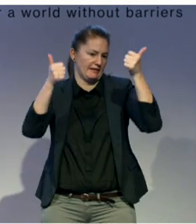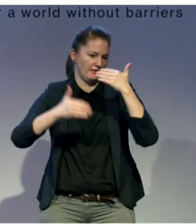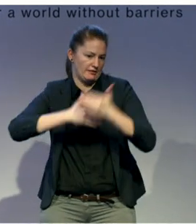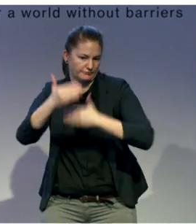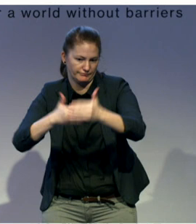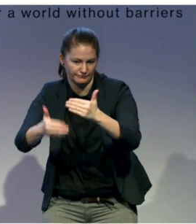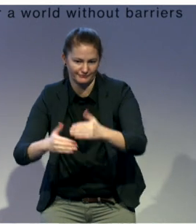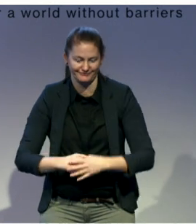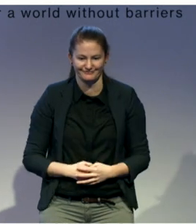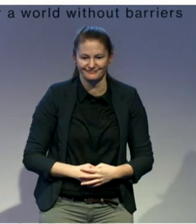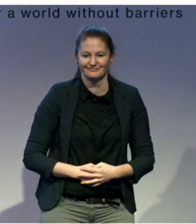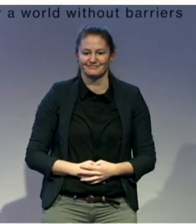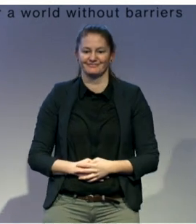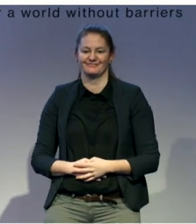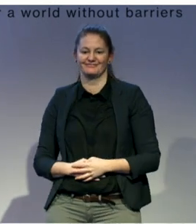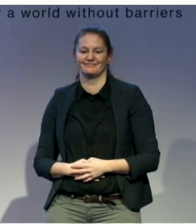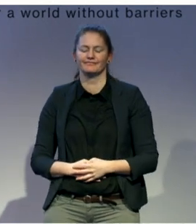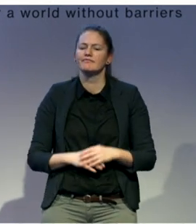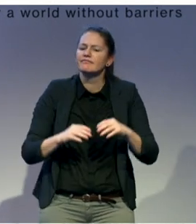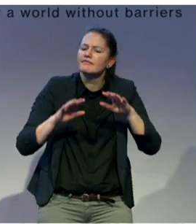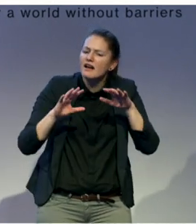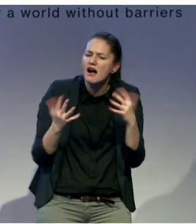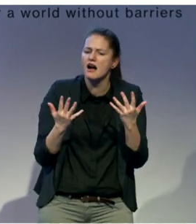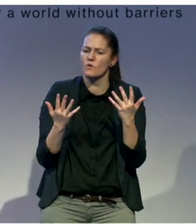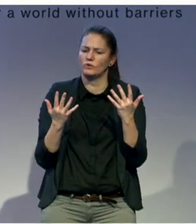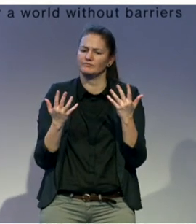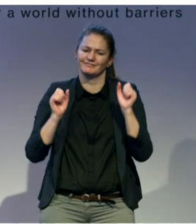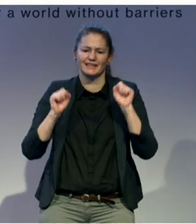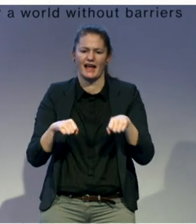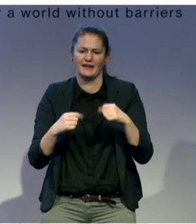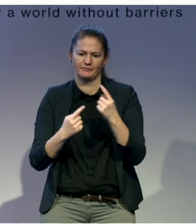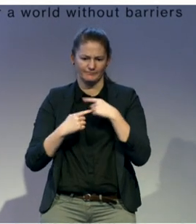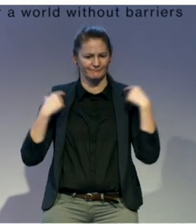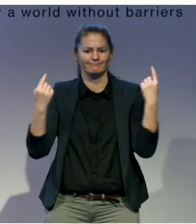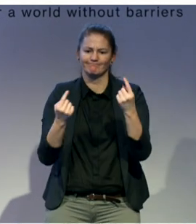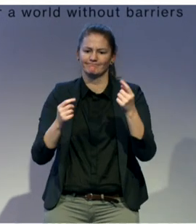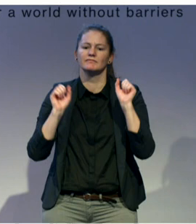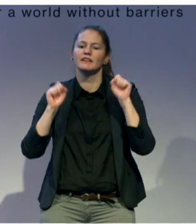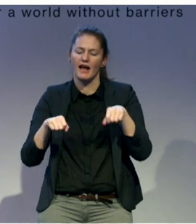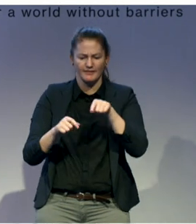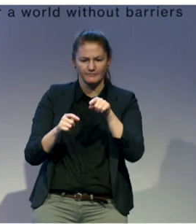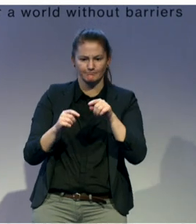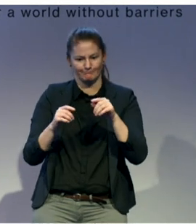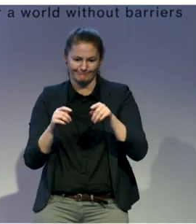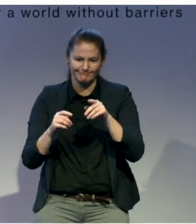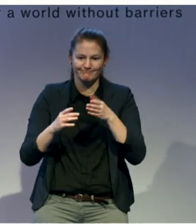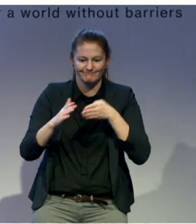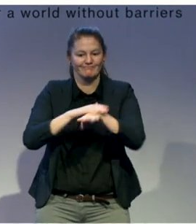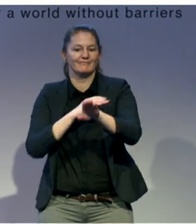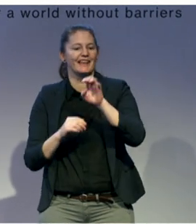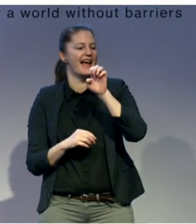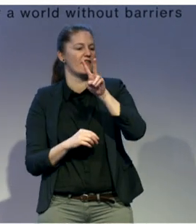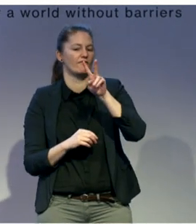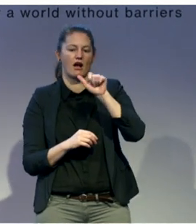and evaluate the interventions we decide to do. On the screen, I've also got an image of a sort of ladder.